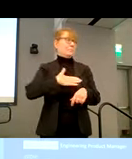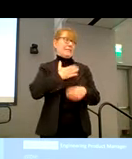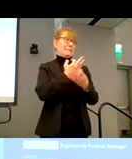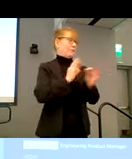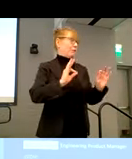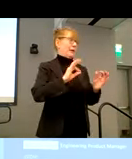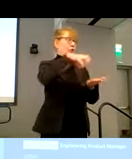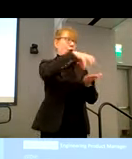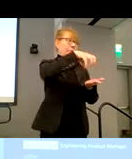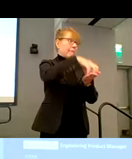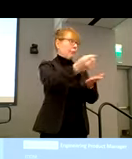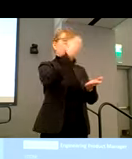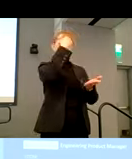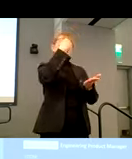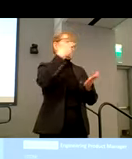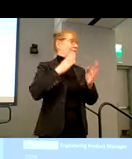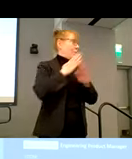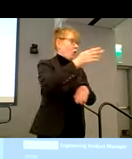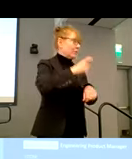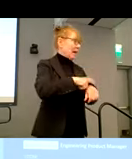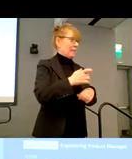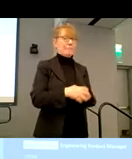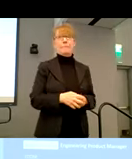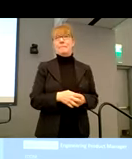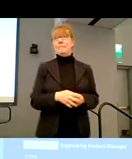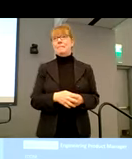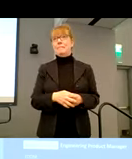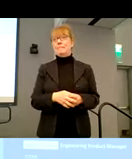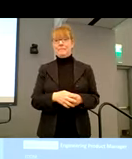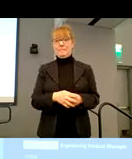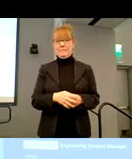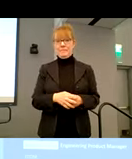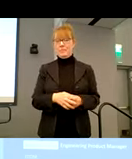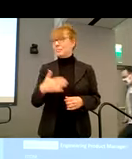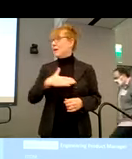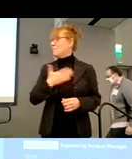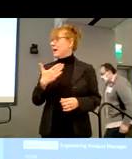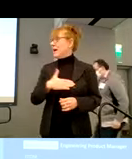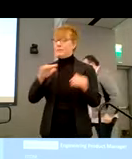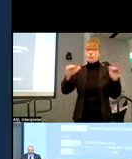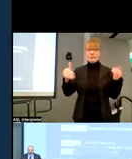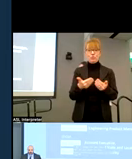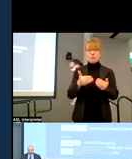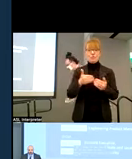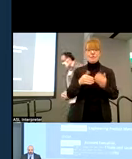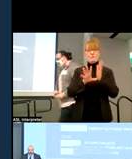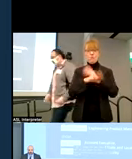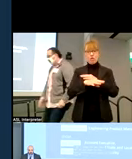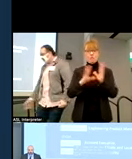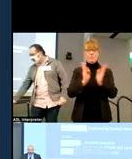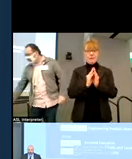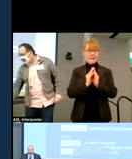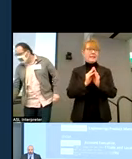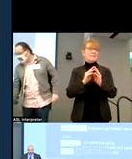the stage. So I'll wait for our panelists. So, um, I'm happy to introduce today's virtual meeting technology panel,